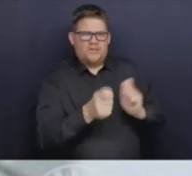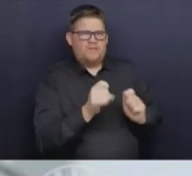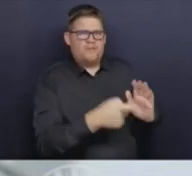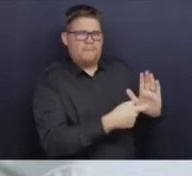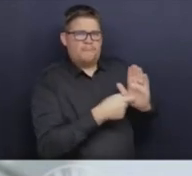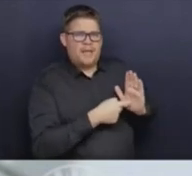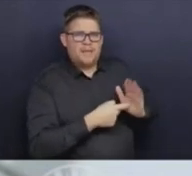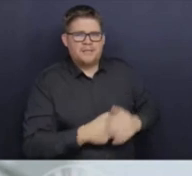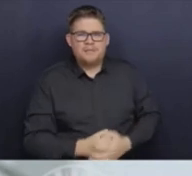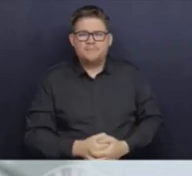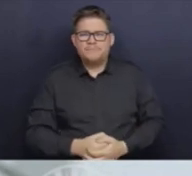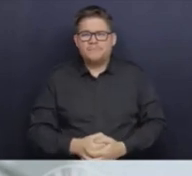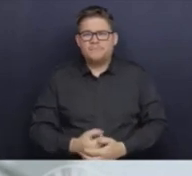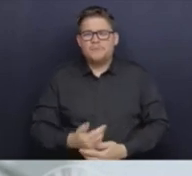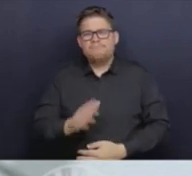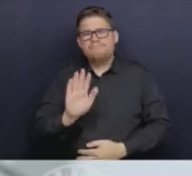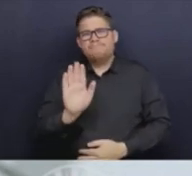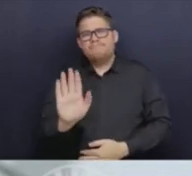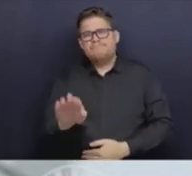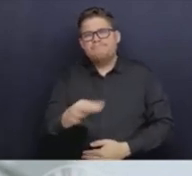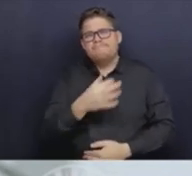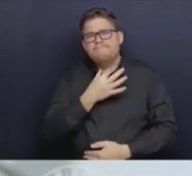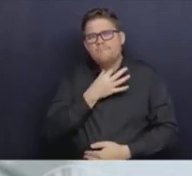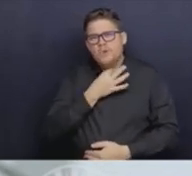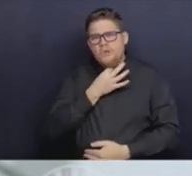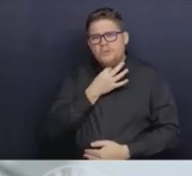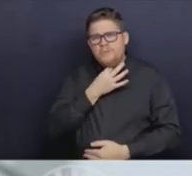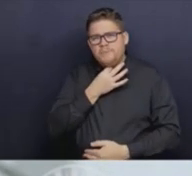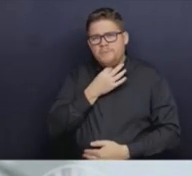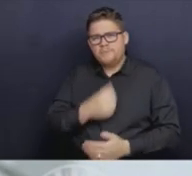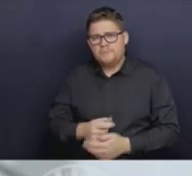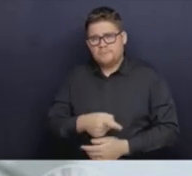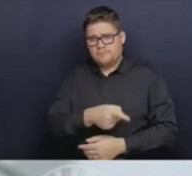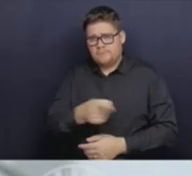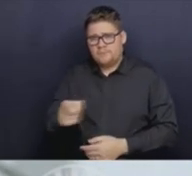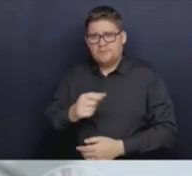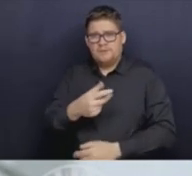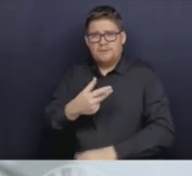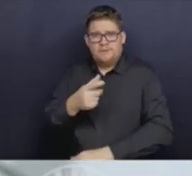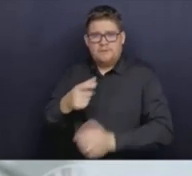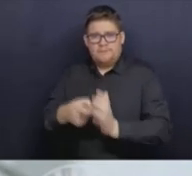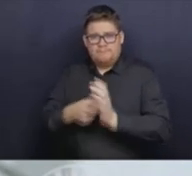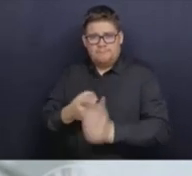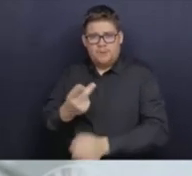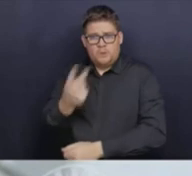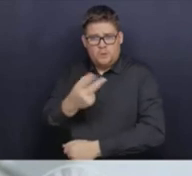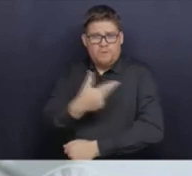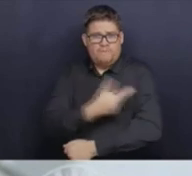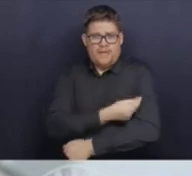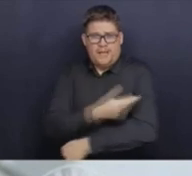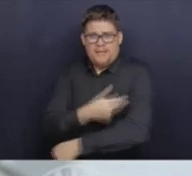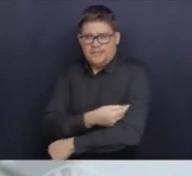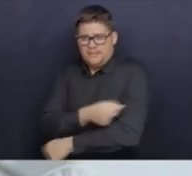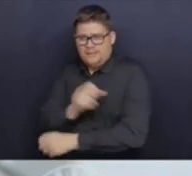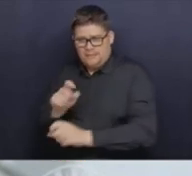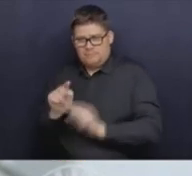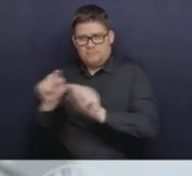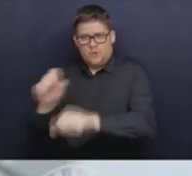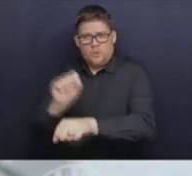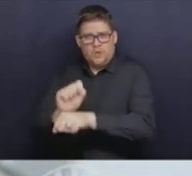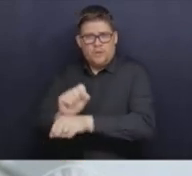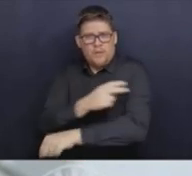the requirement now true vaccinations of a COVID vaccine? And does that not